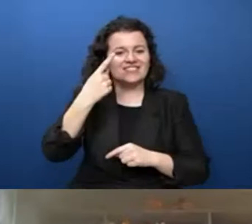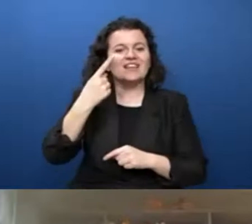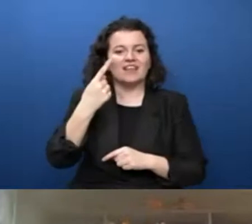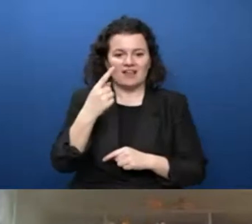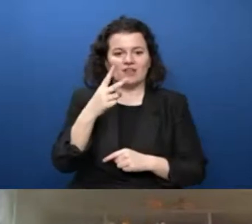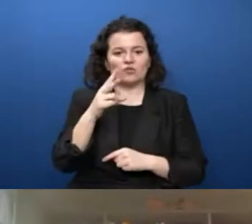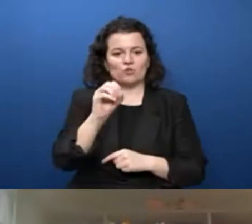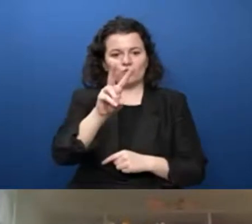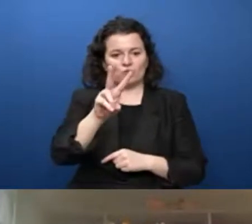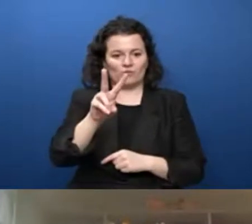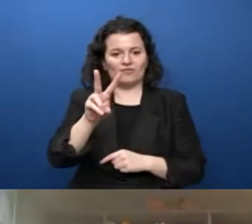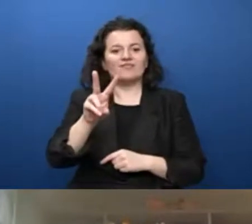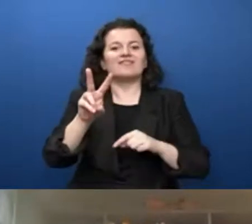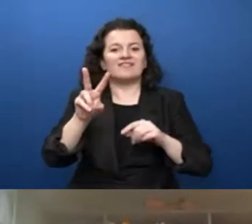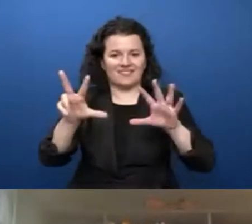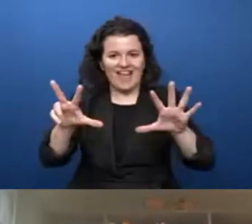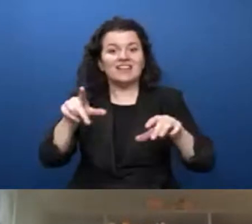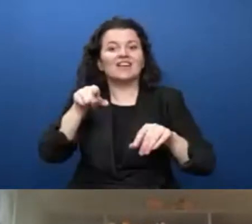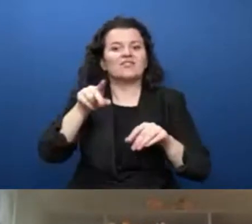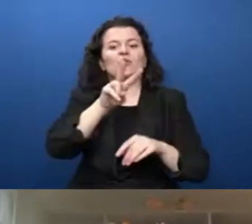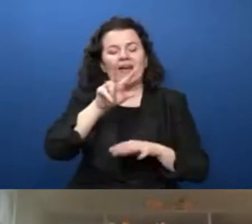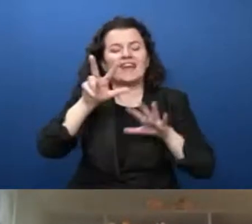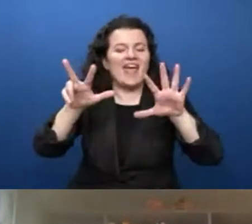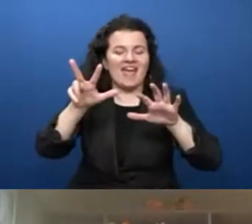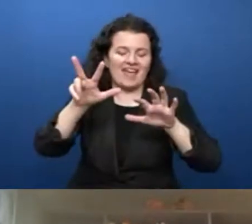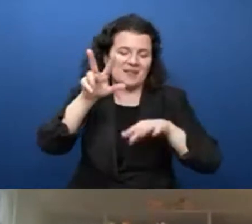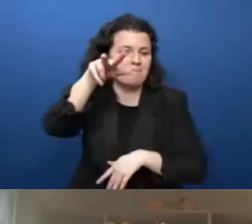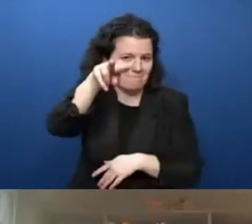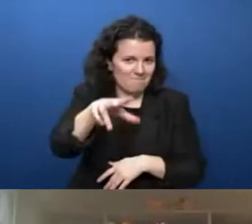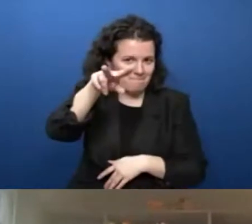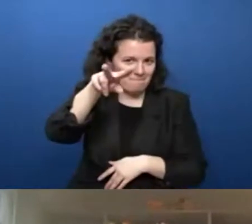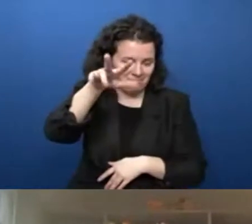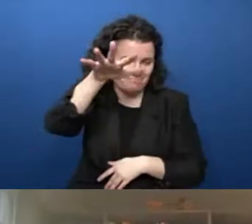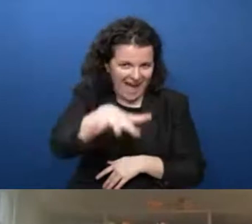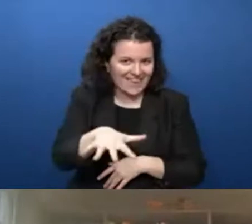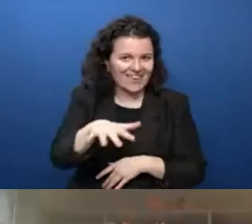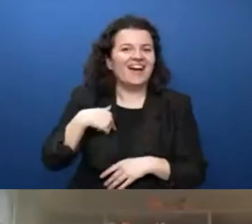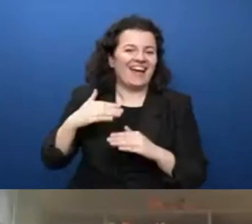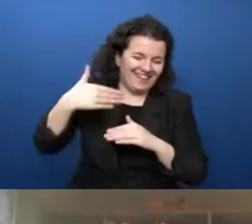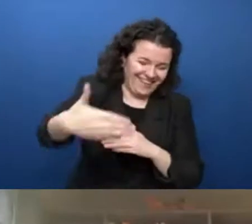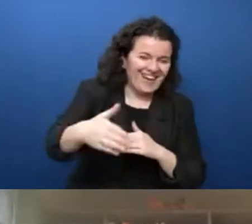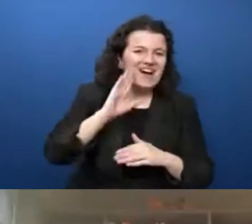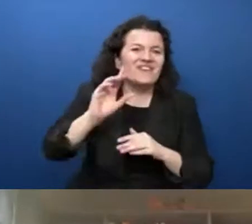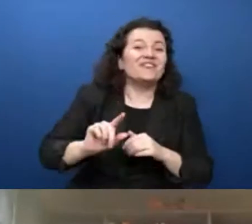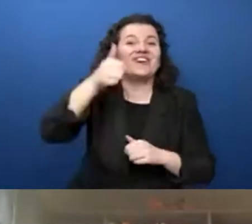in our network of universal design professionals at our website, universal.design. Thank you, David.